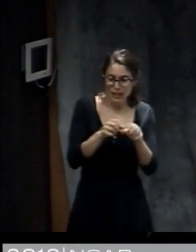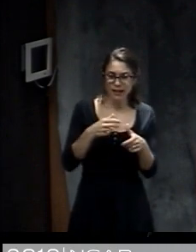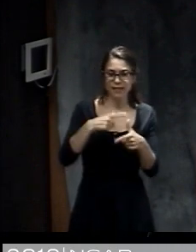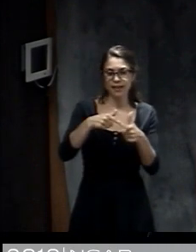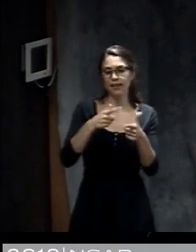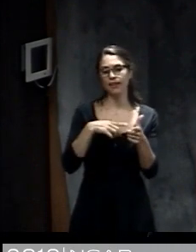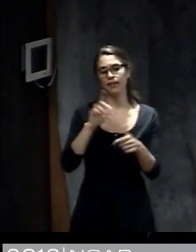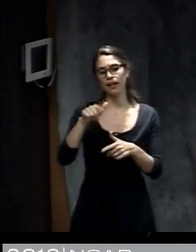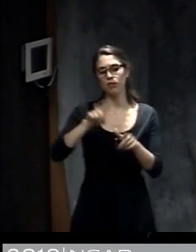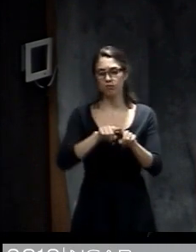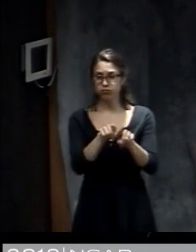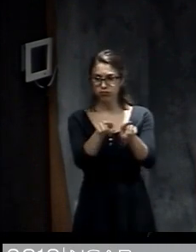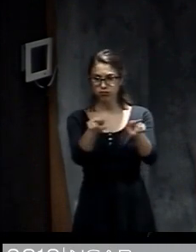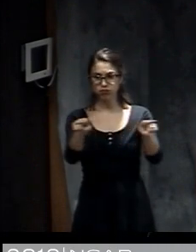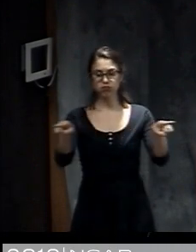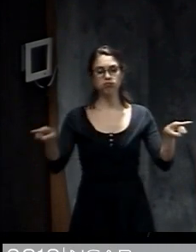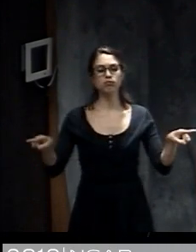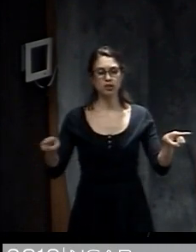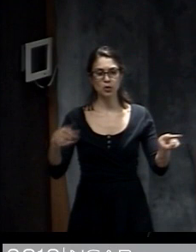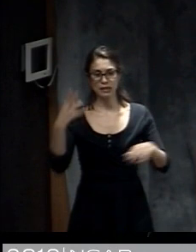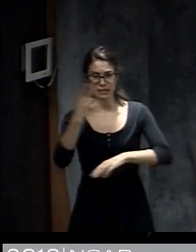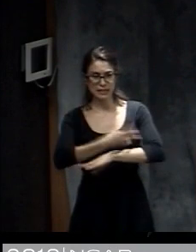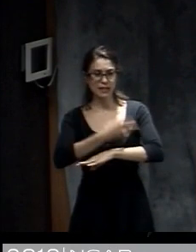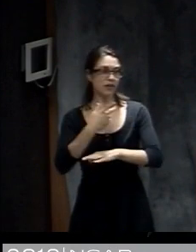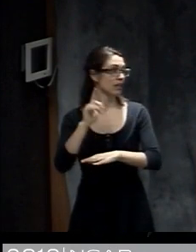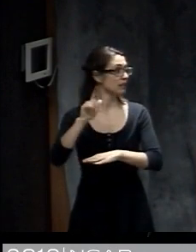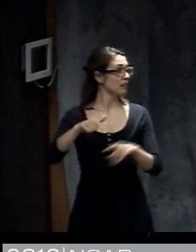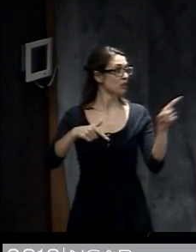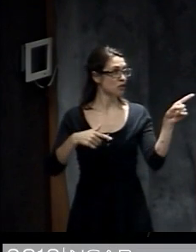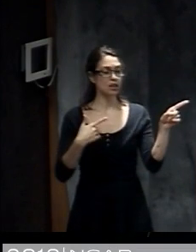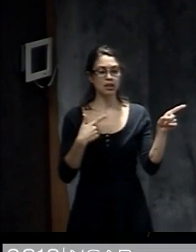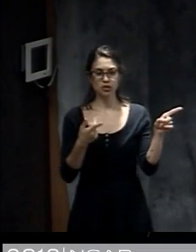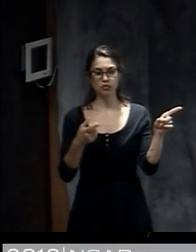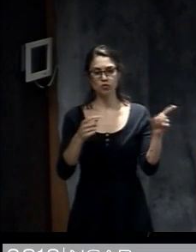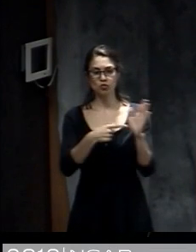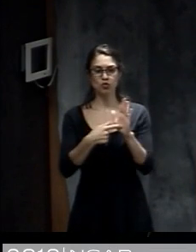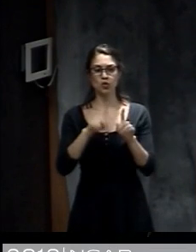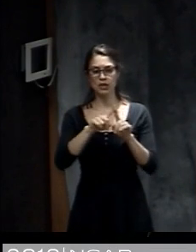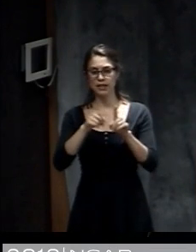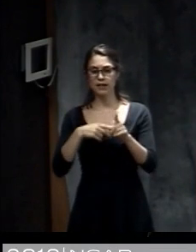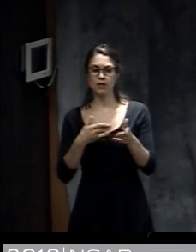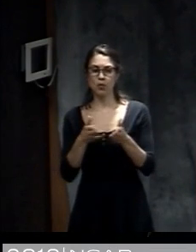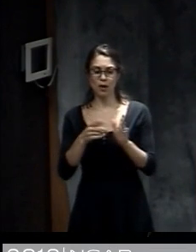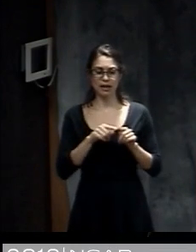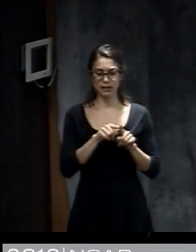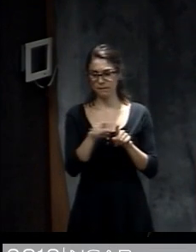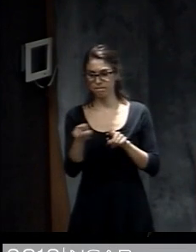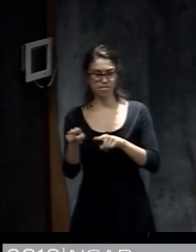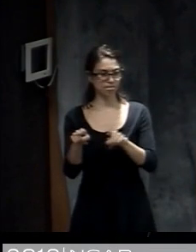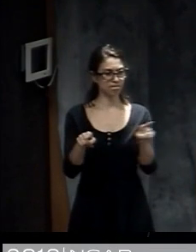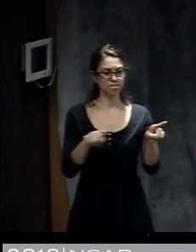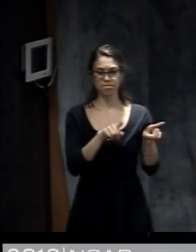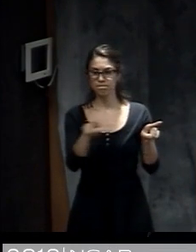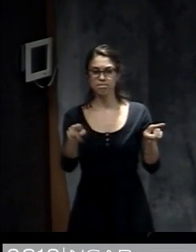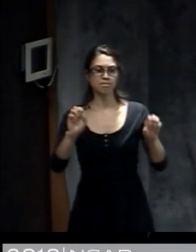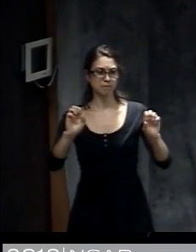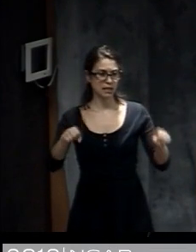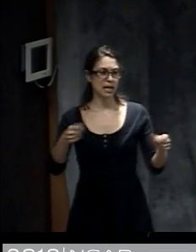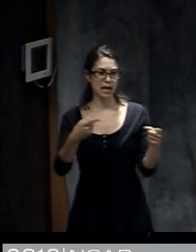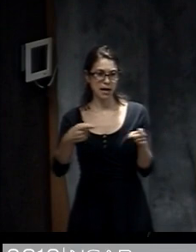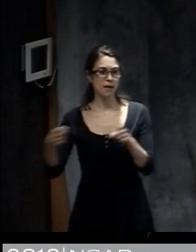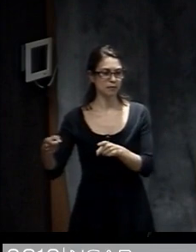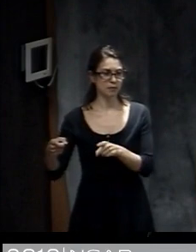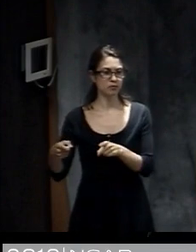seven days out the different ways that the different models think the hurricane might go. And it's related to this divergence of trajectories in these simplified